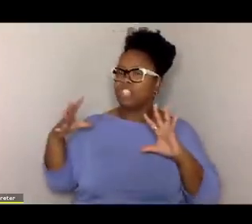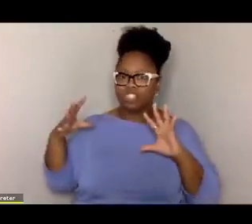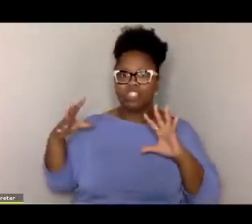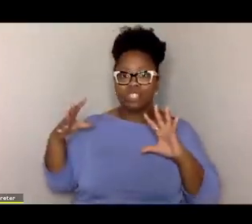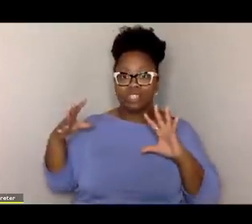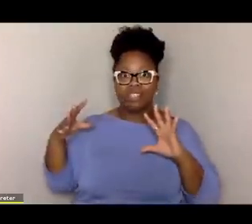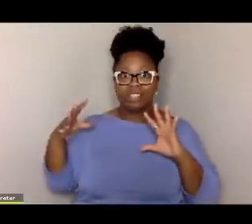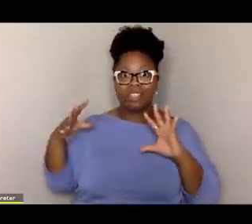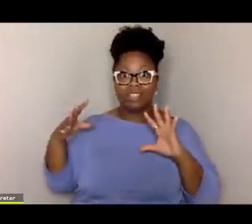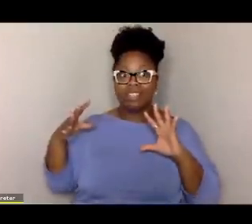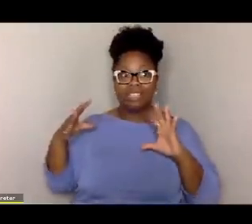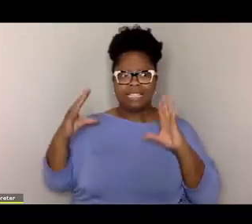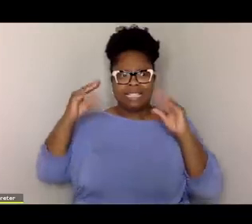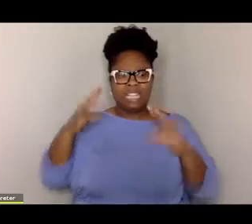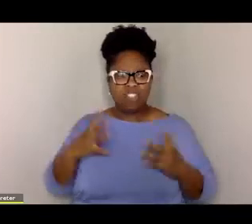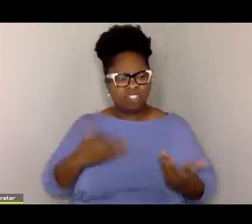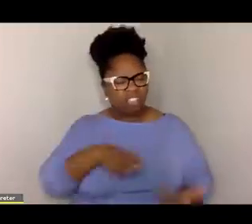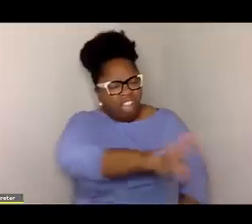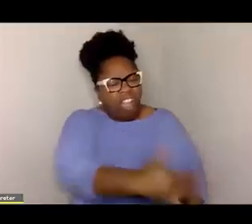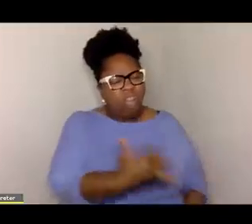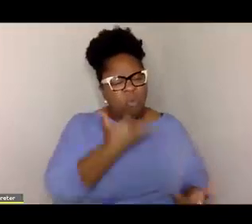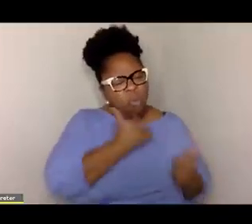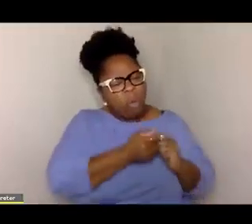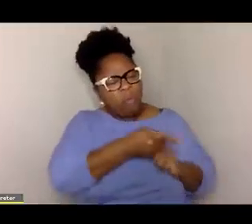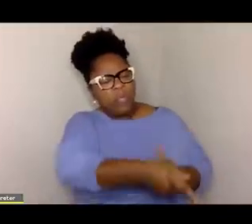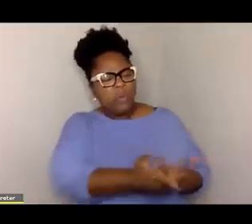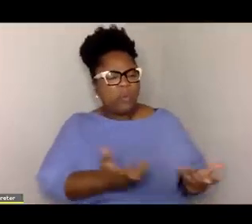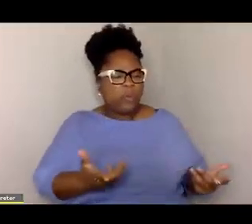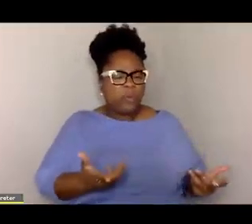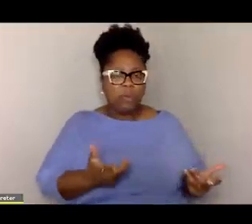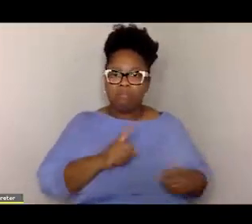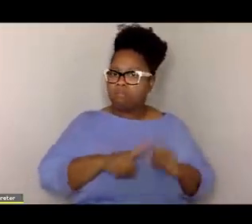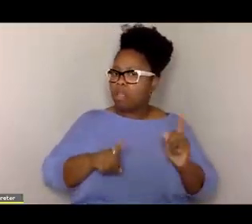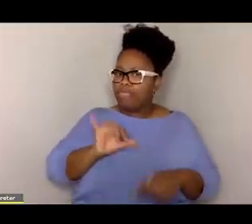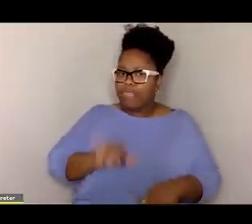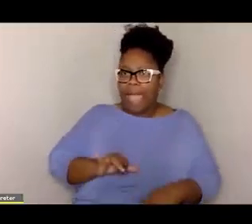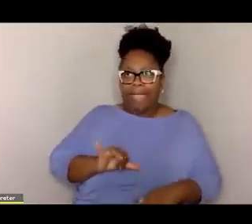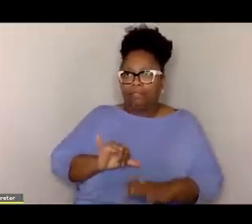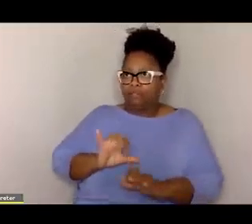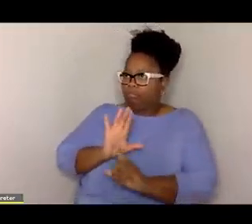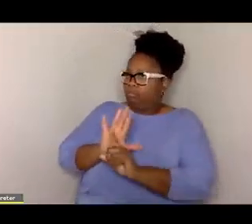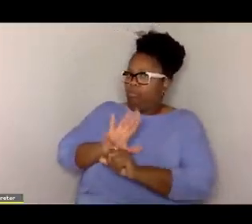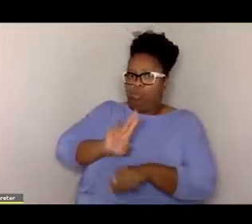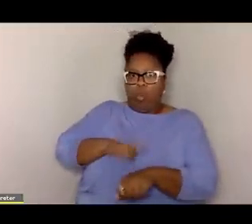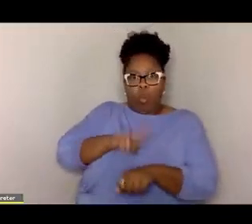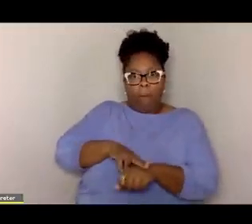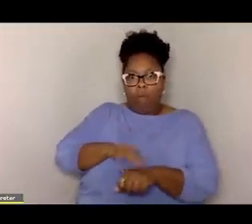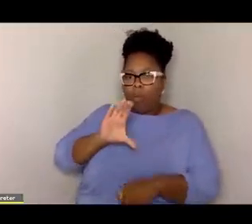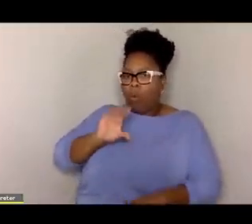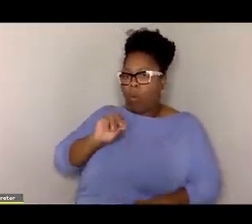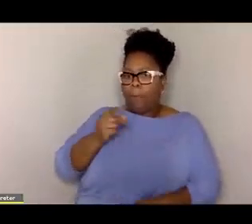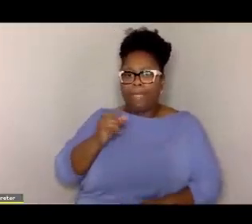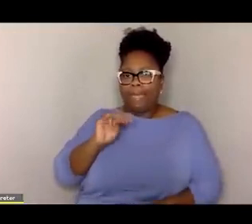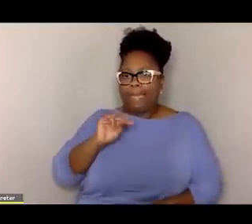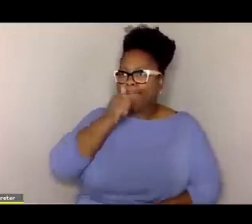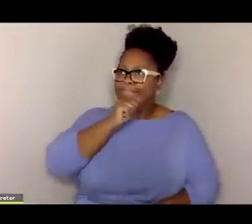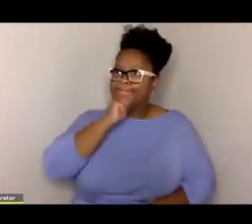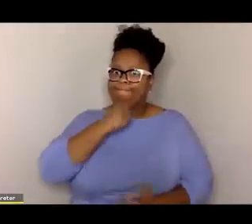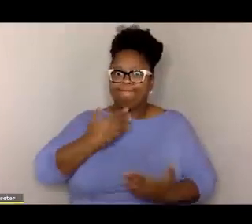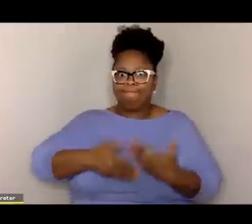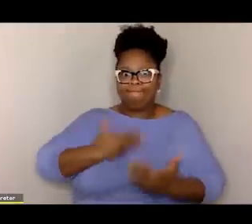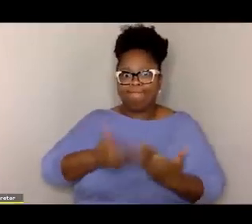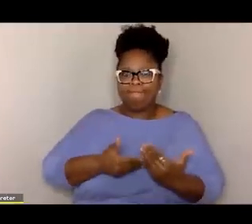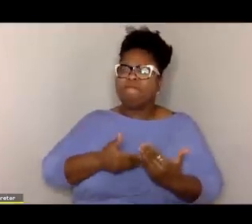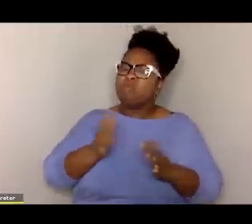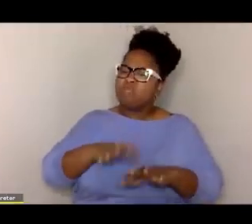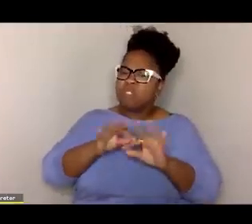disassociation. And then the teachers are like, what's wrong with you? But that's your normal way of coping. So it's